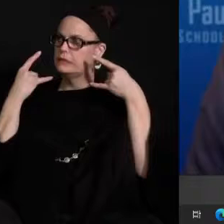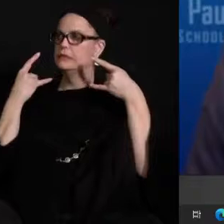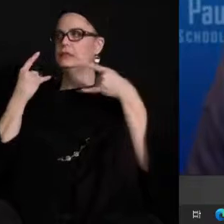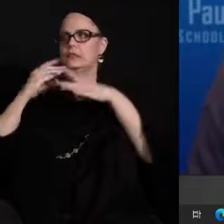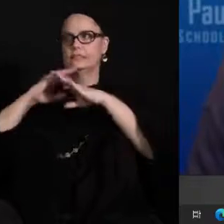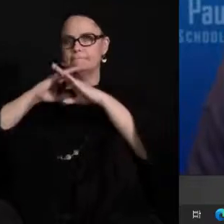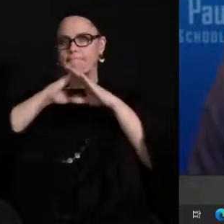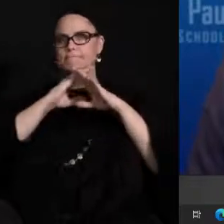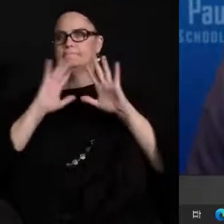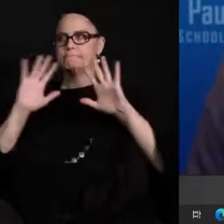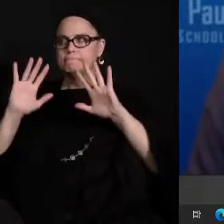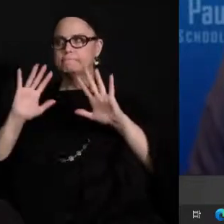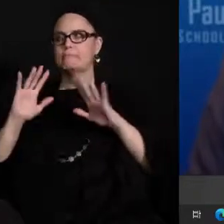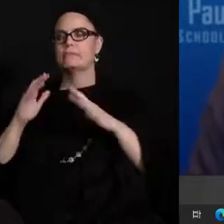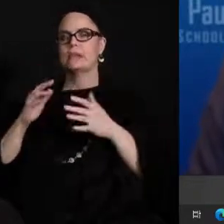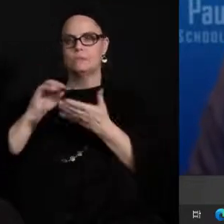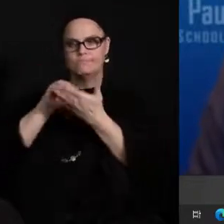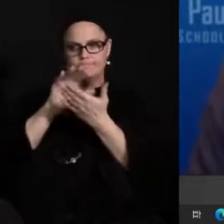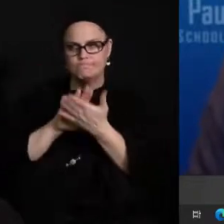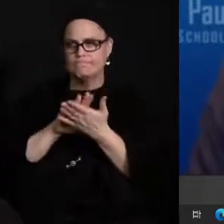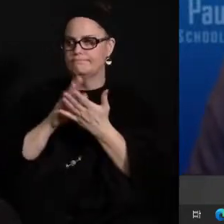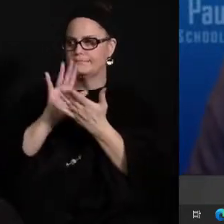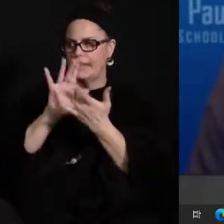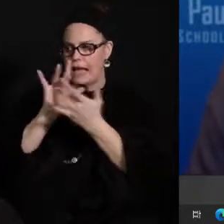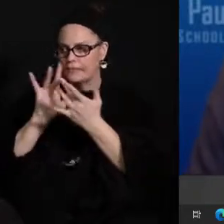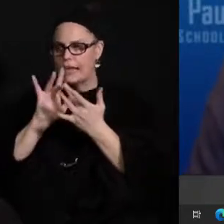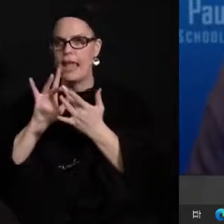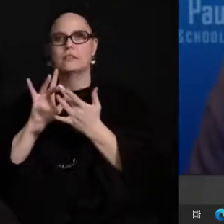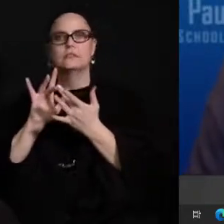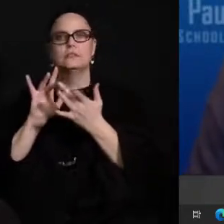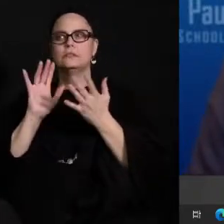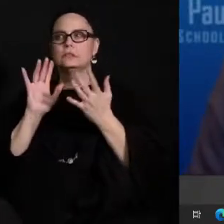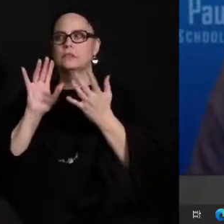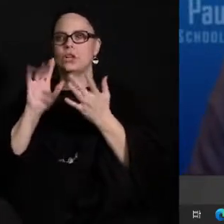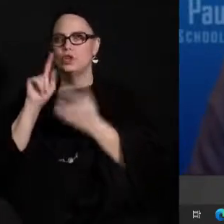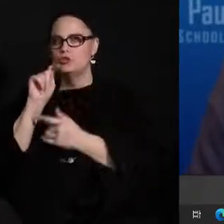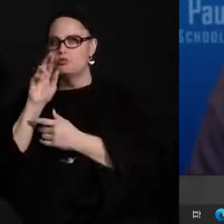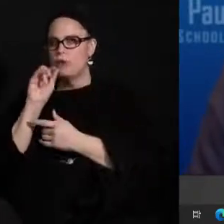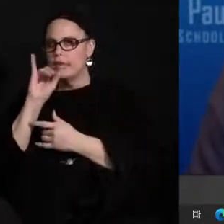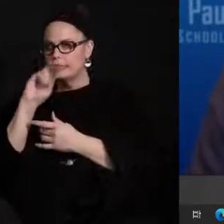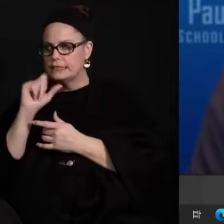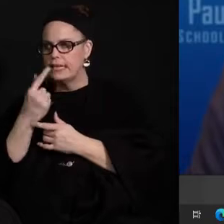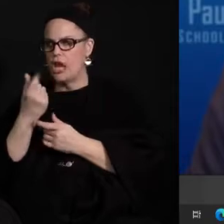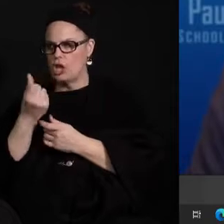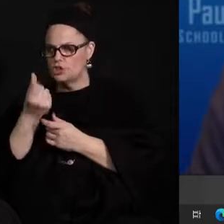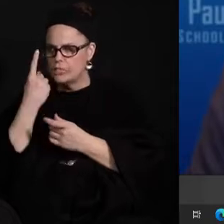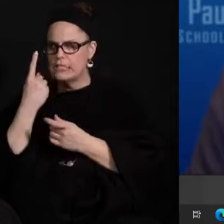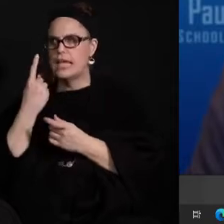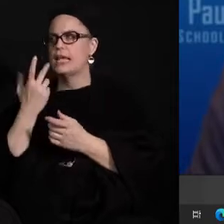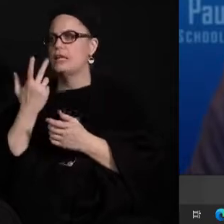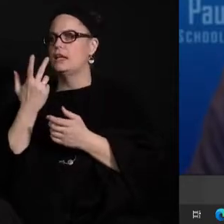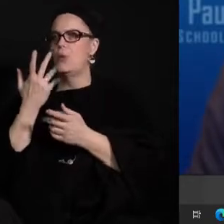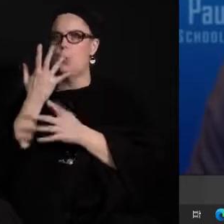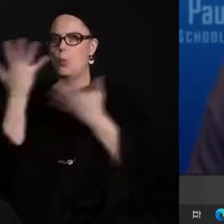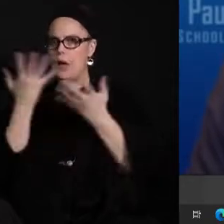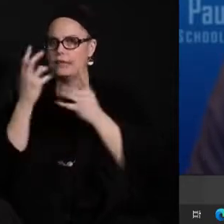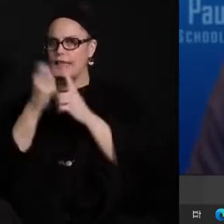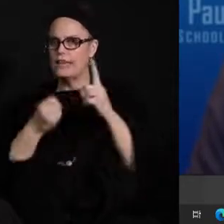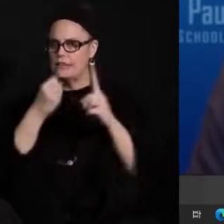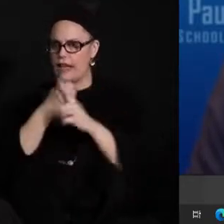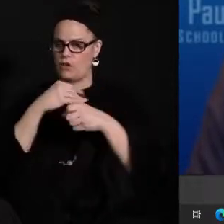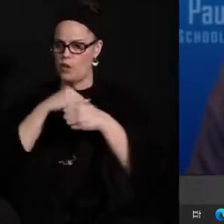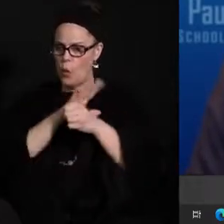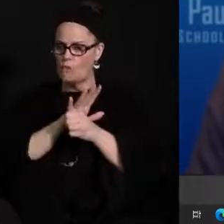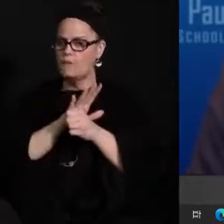to continue to be vigilant in our reporting in our contact tracing in our making sure that we understand what the impact of covet